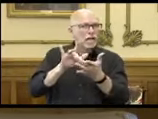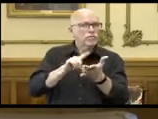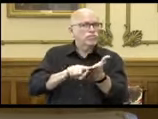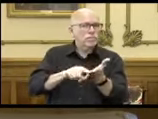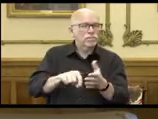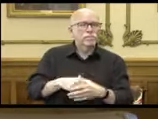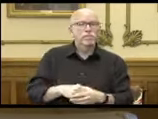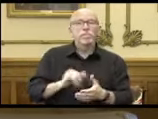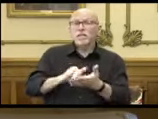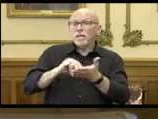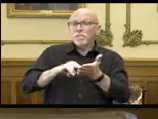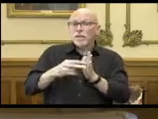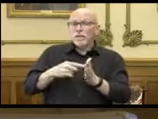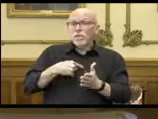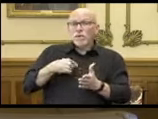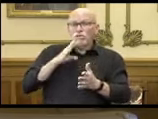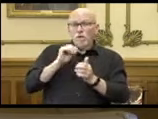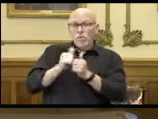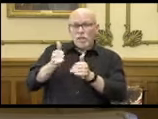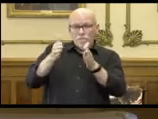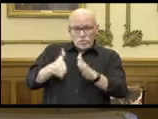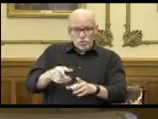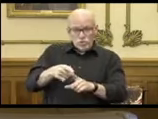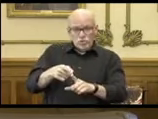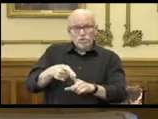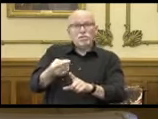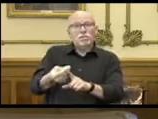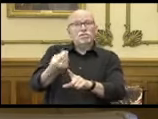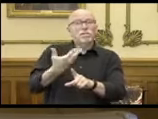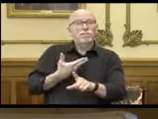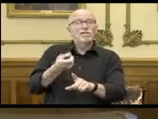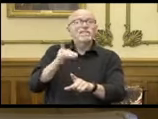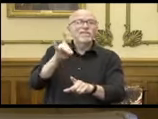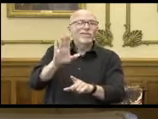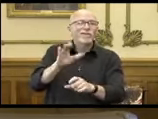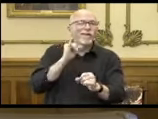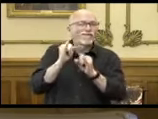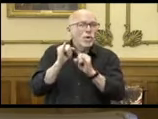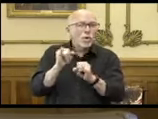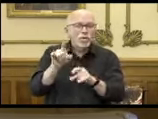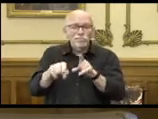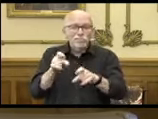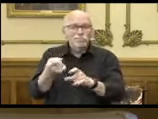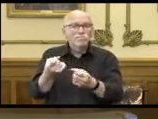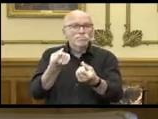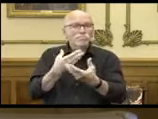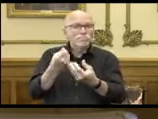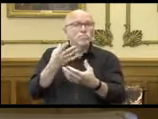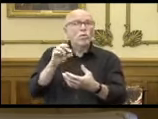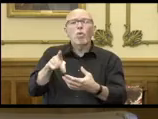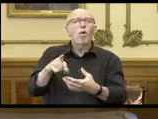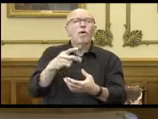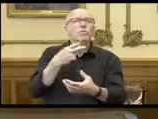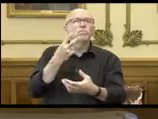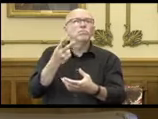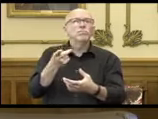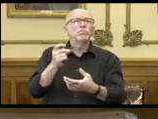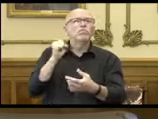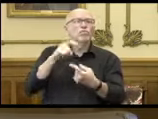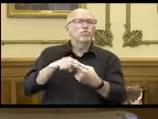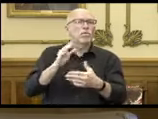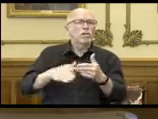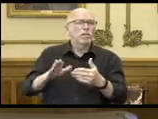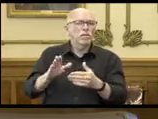This means that we talked to a person and they either completed the initial interview or verbally refused to complete the interview.